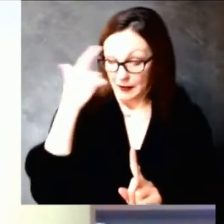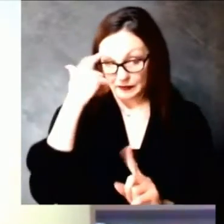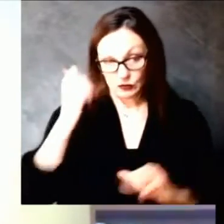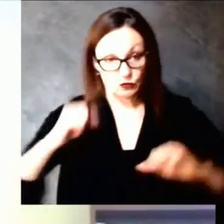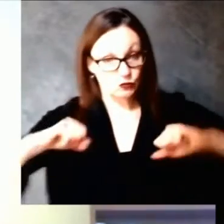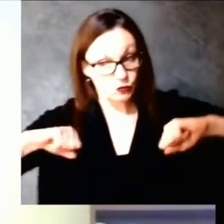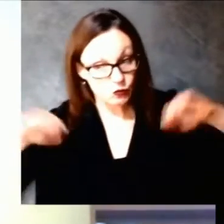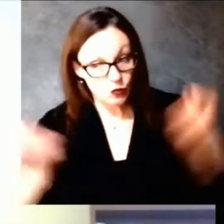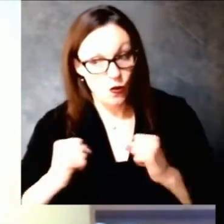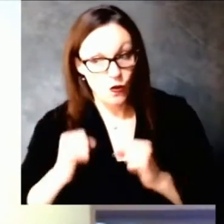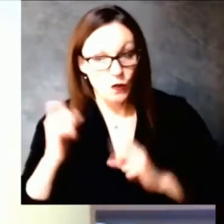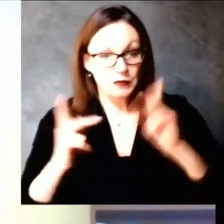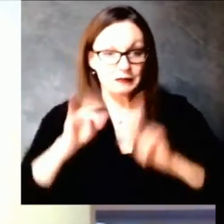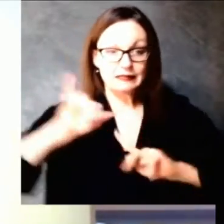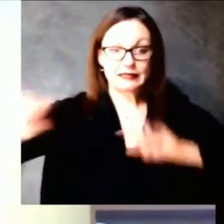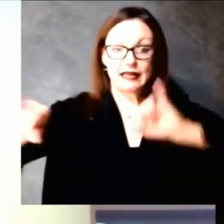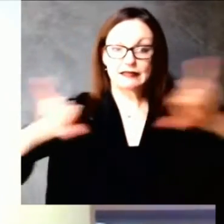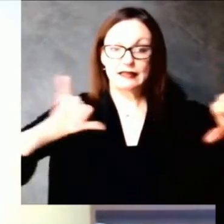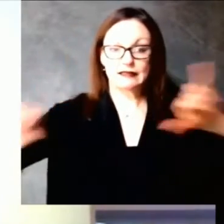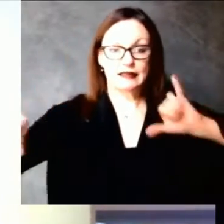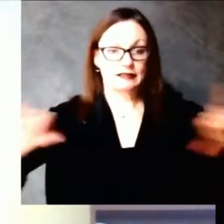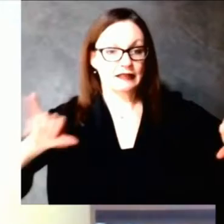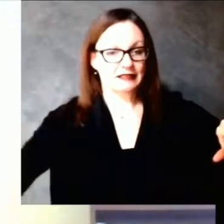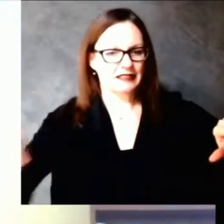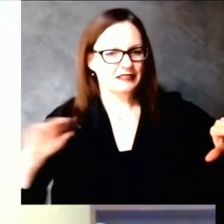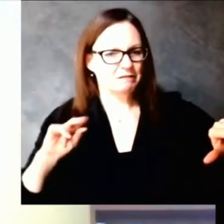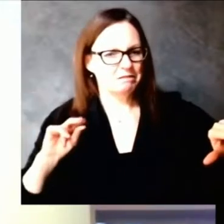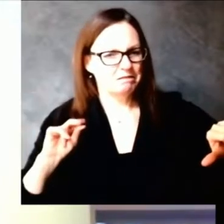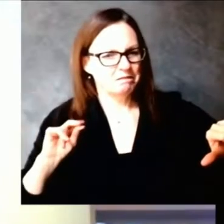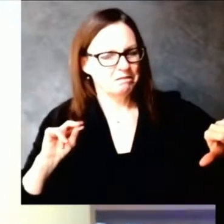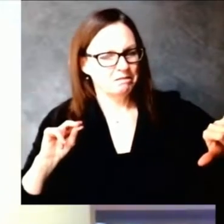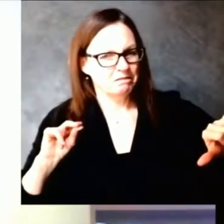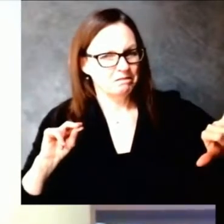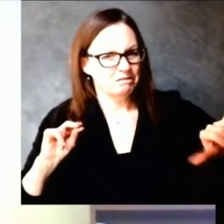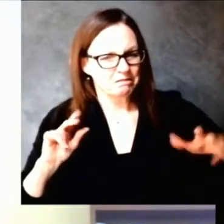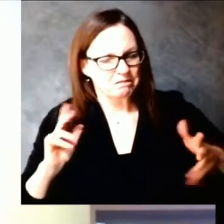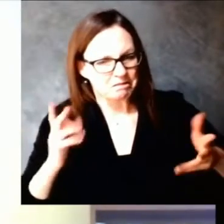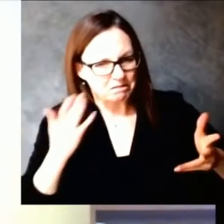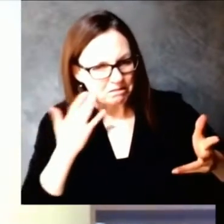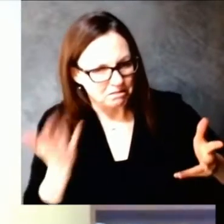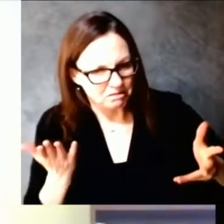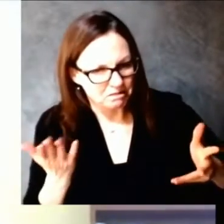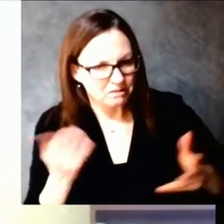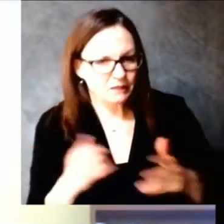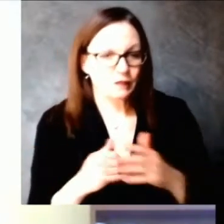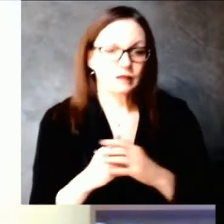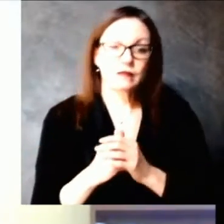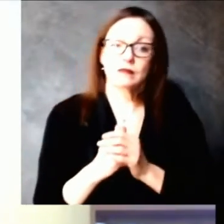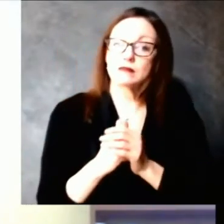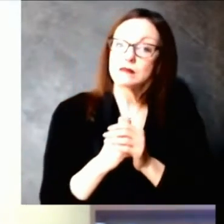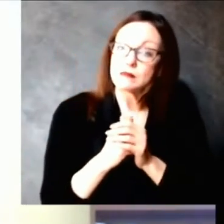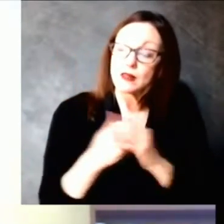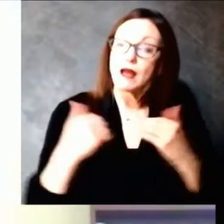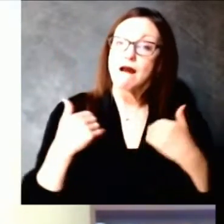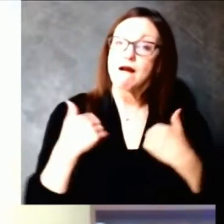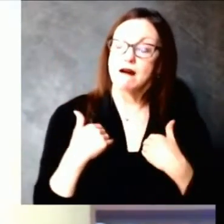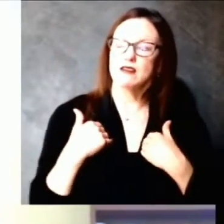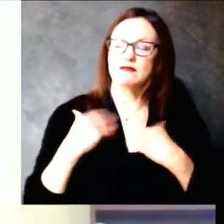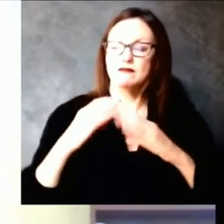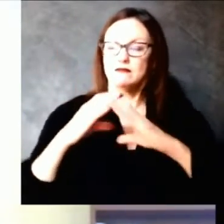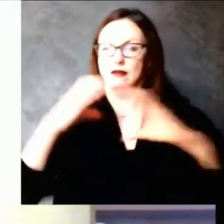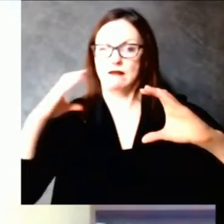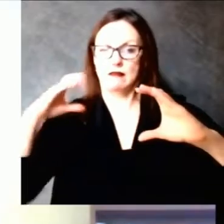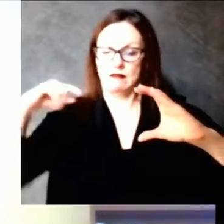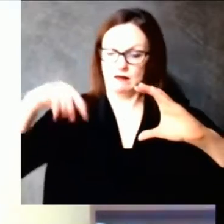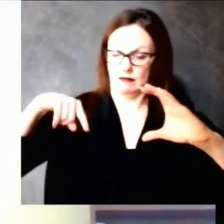clinics, although we do have some drive-through clinics in the state. So it may not have the same effect as you might see at some of our drive-through testing